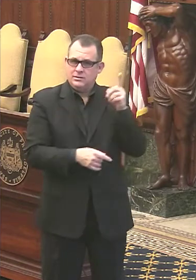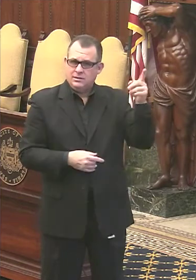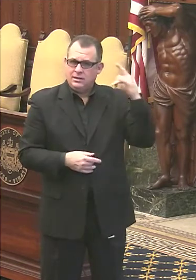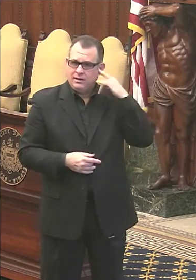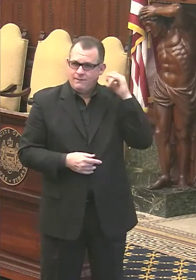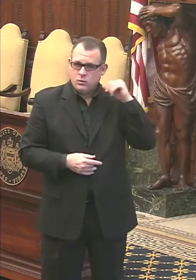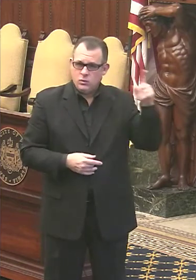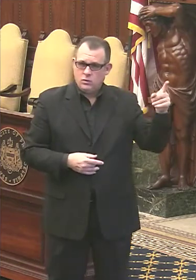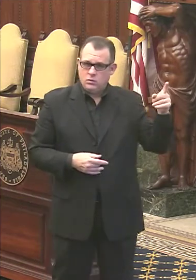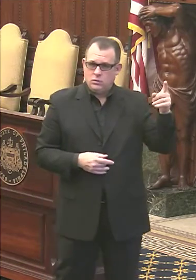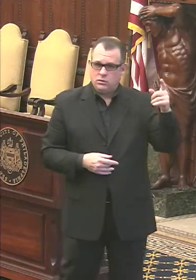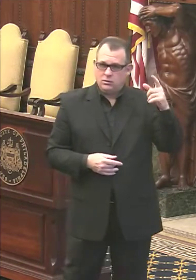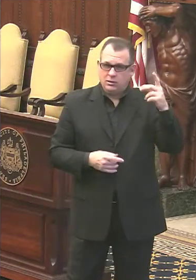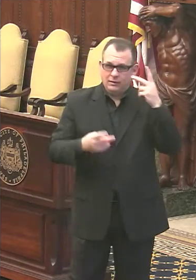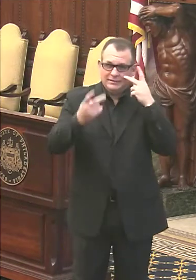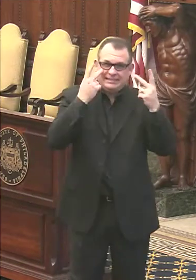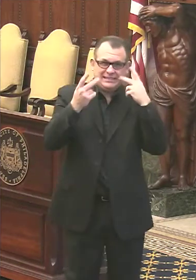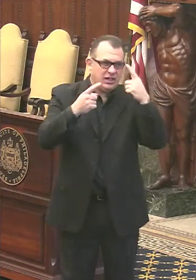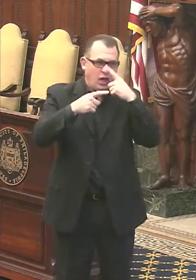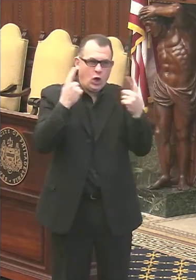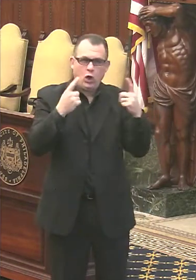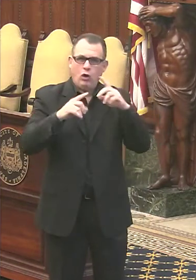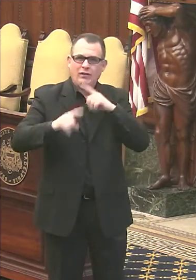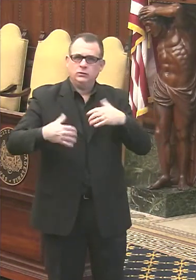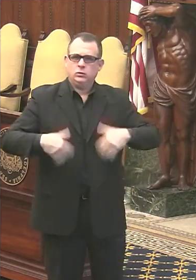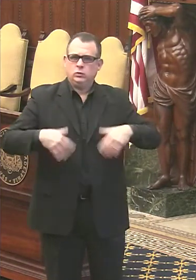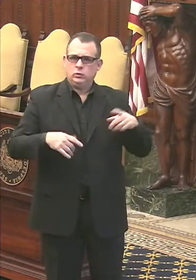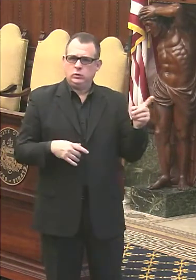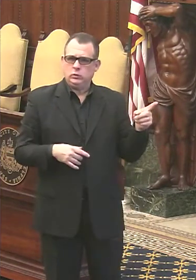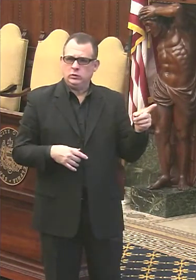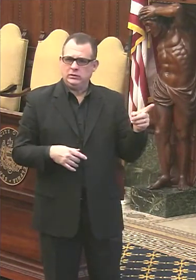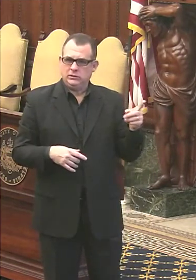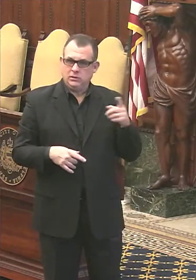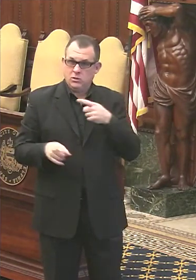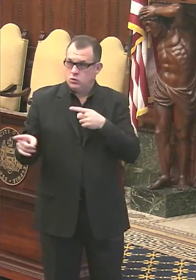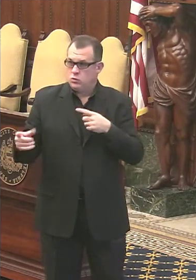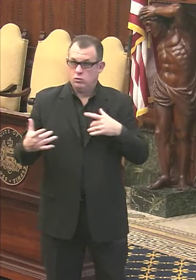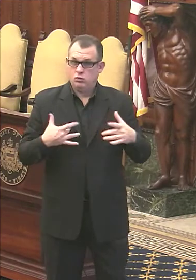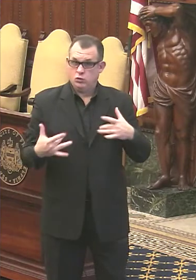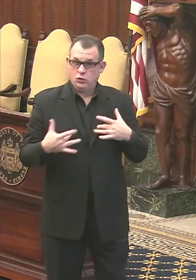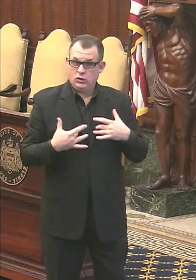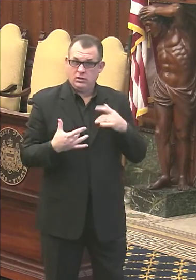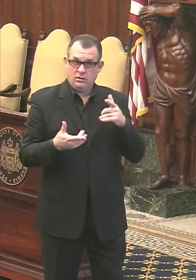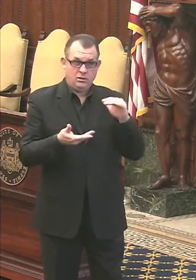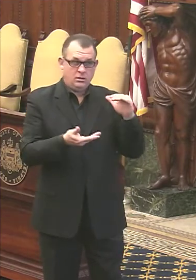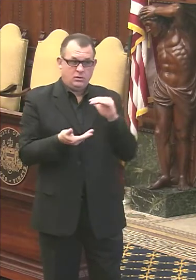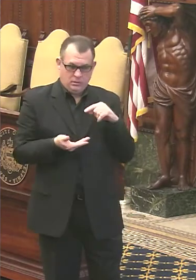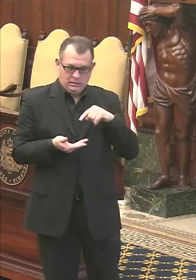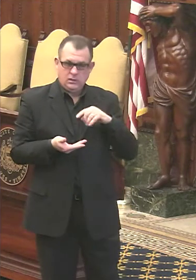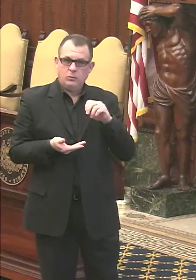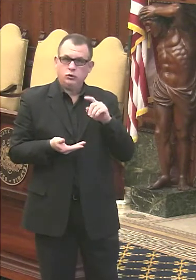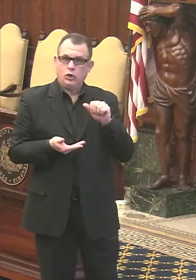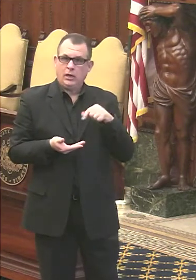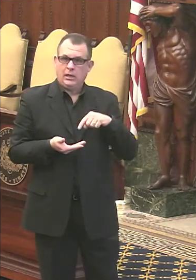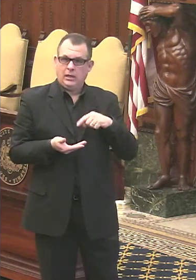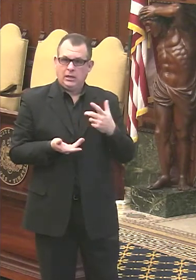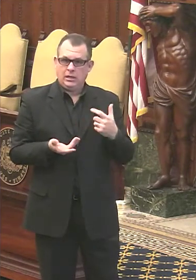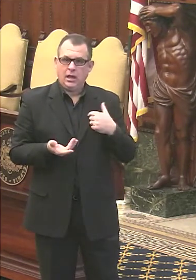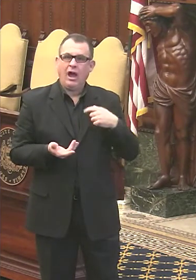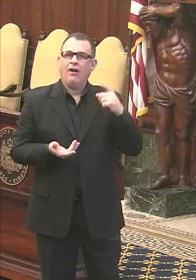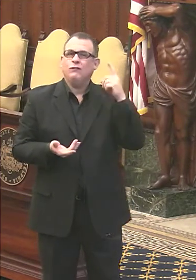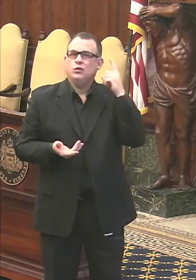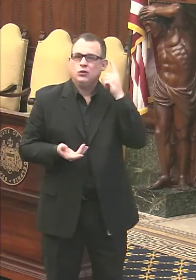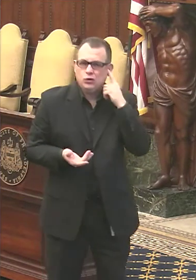allergic reaction? Are you concerned at all about our batch of Moderna? I have heard of one jurisdiction